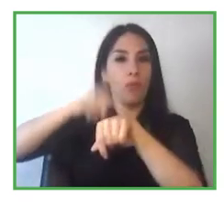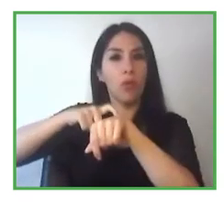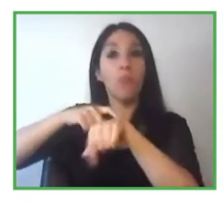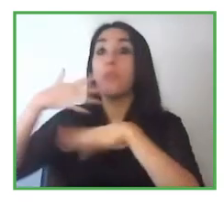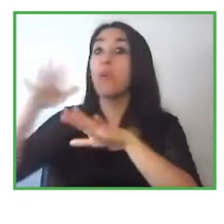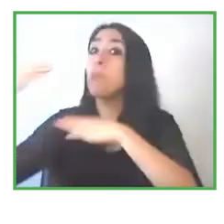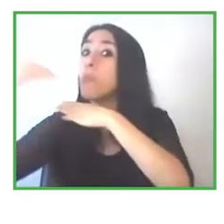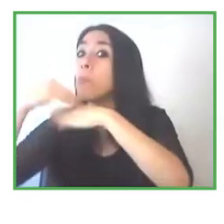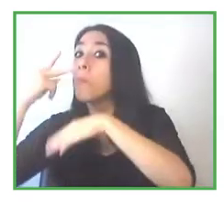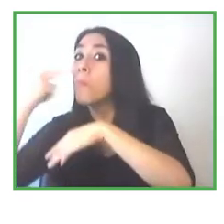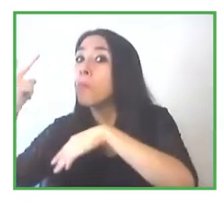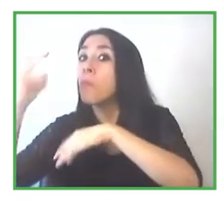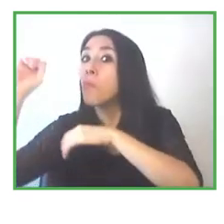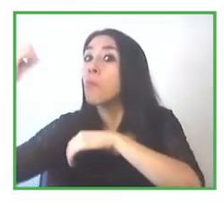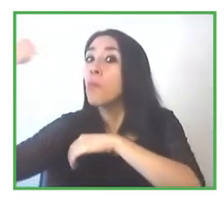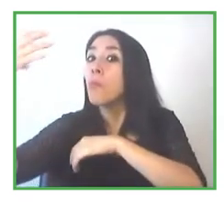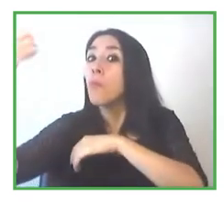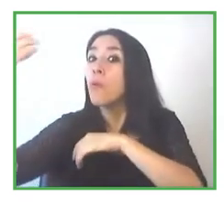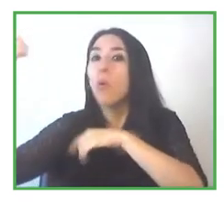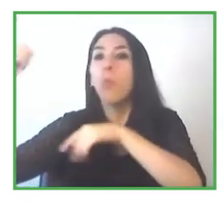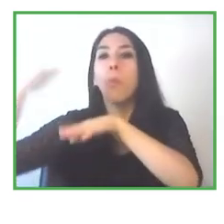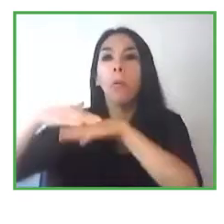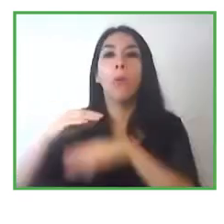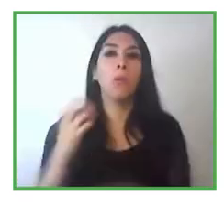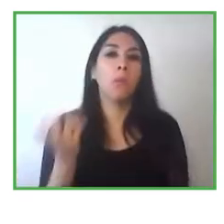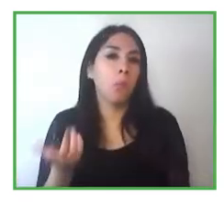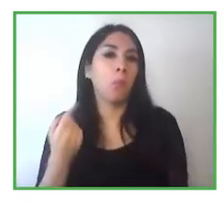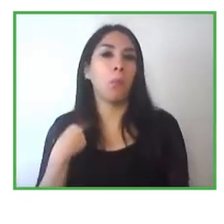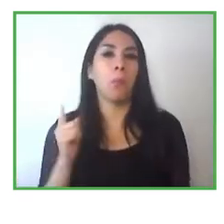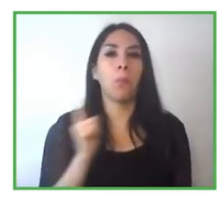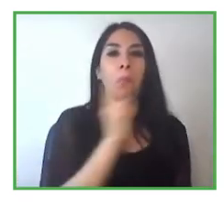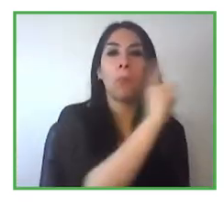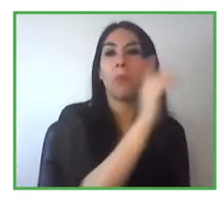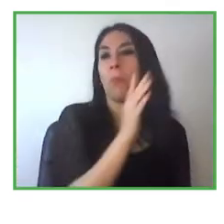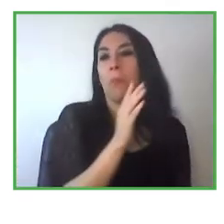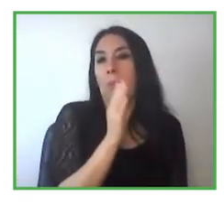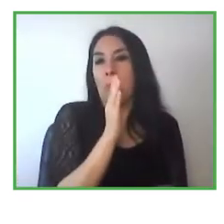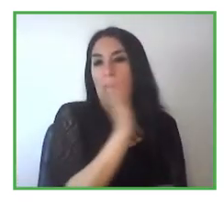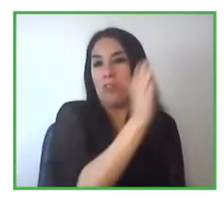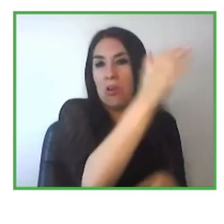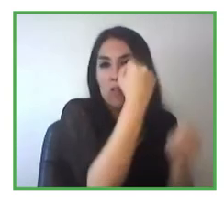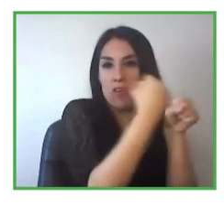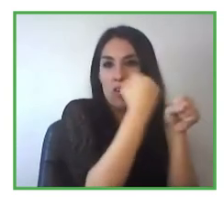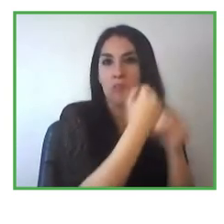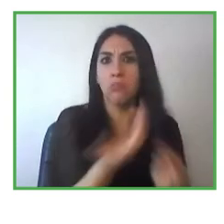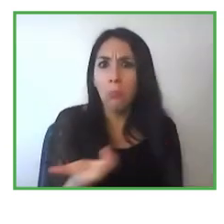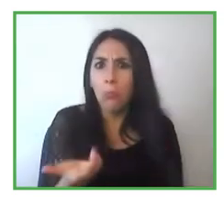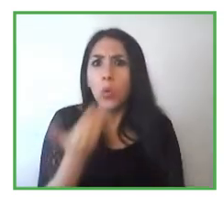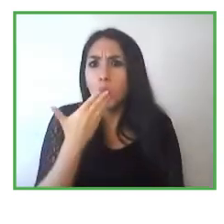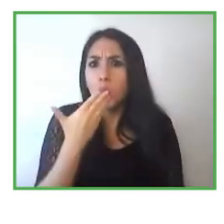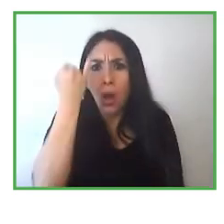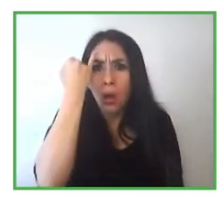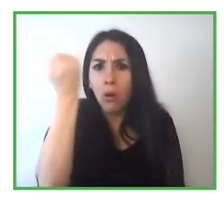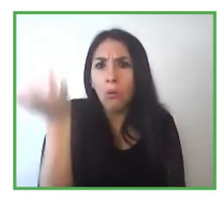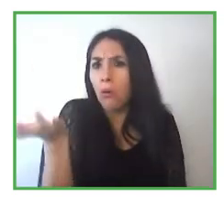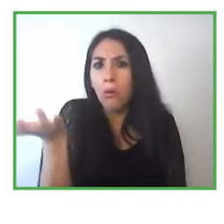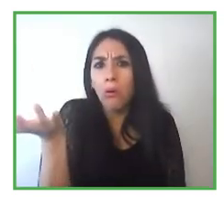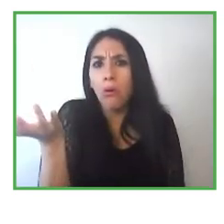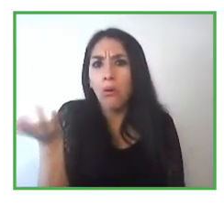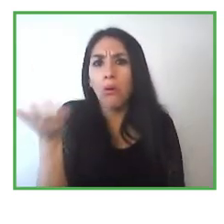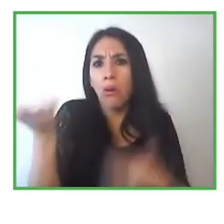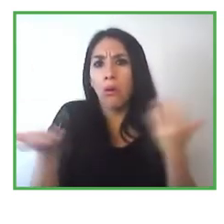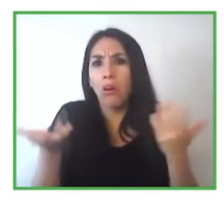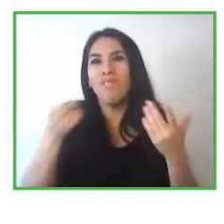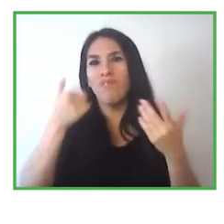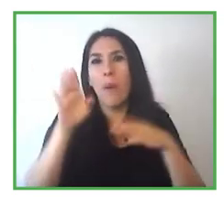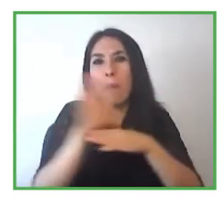them which started blinking once when the time was going to run out and it was going turn off when it would go